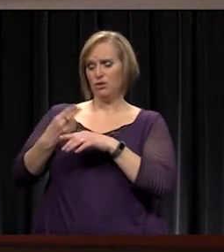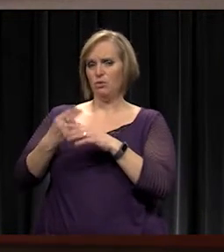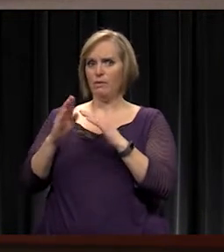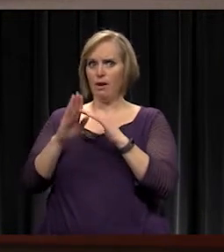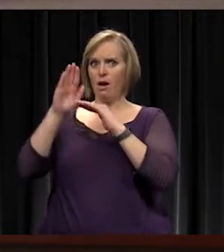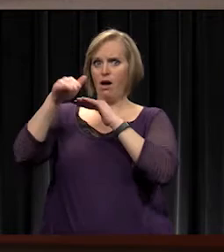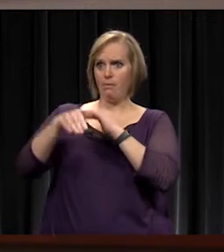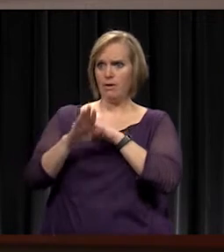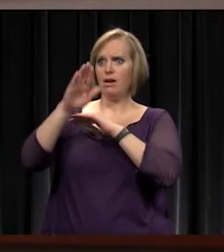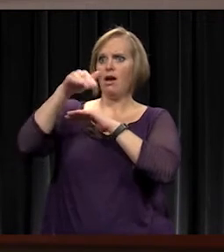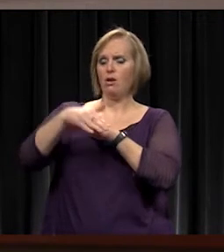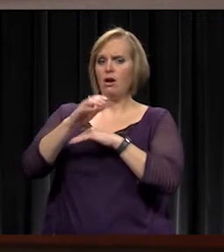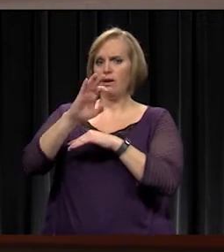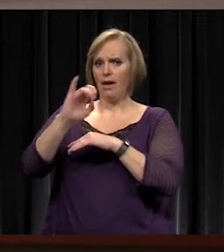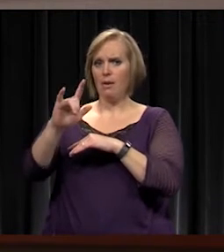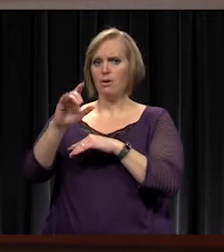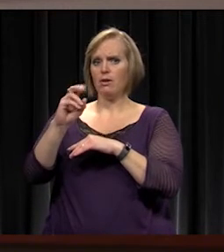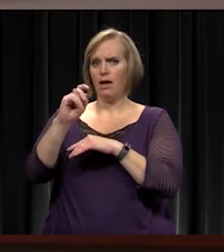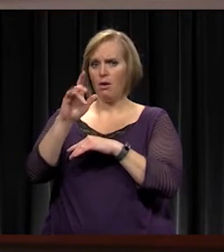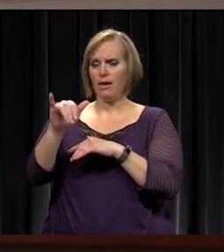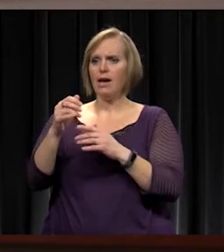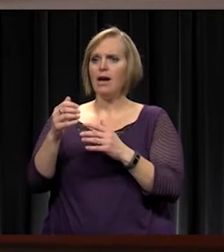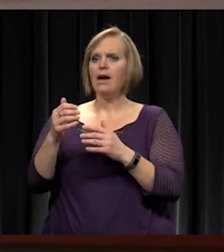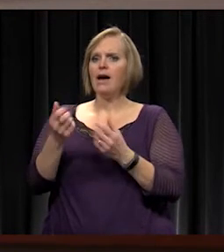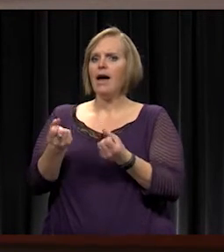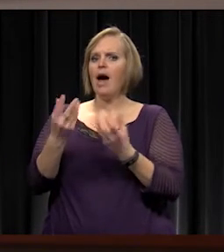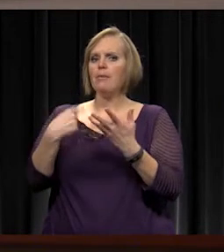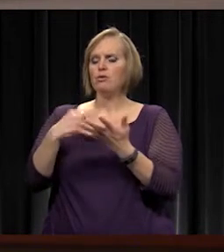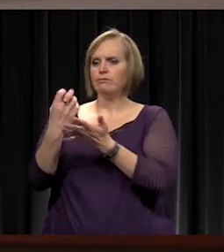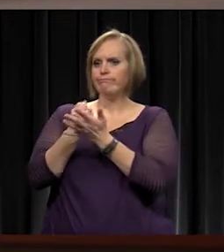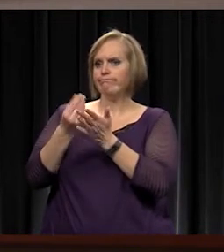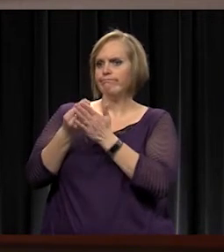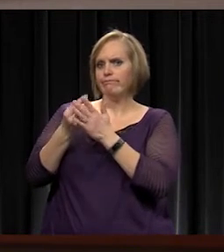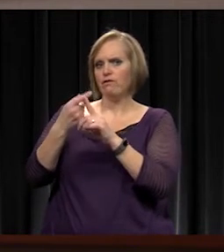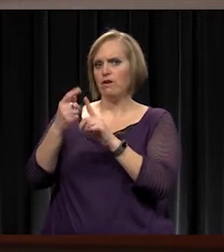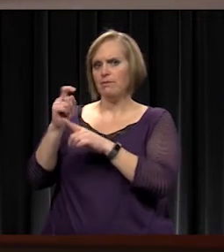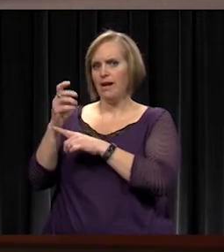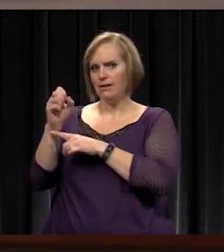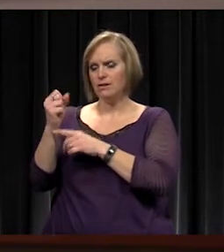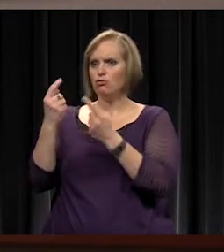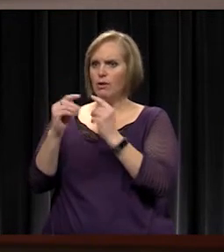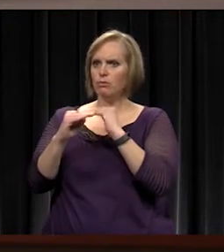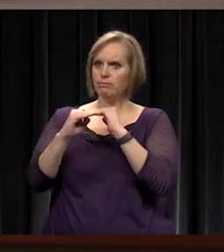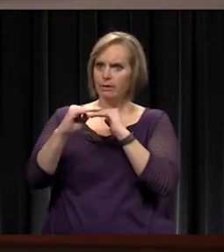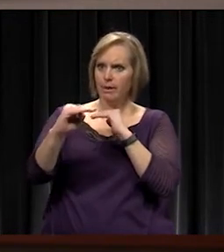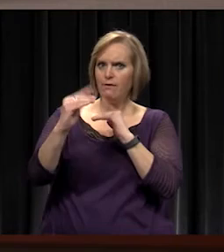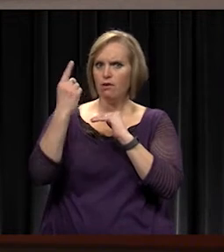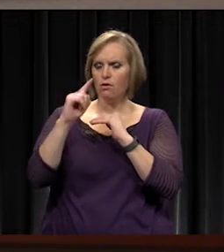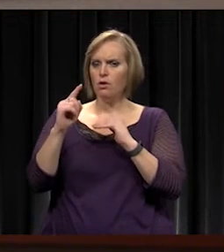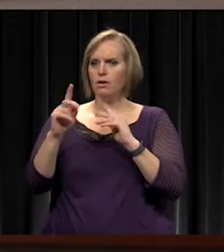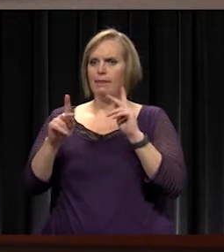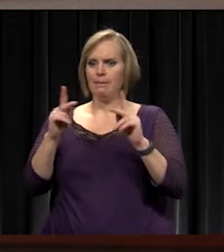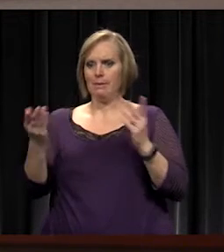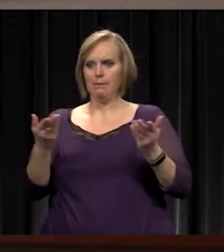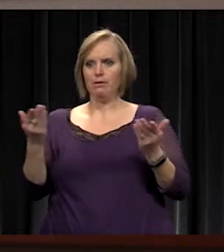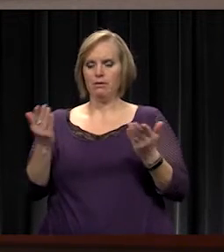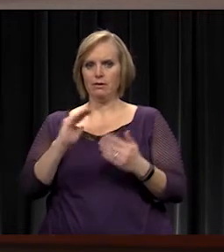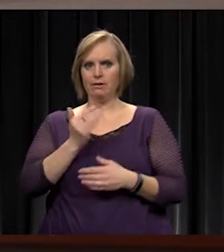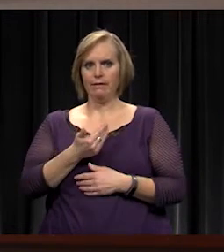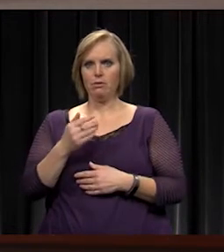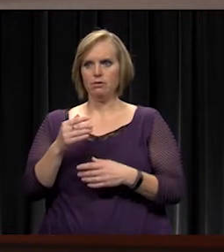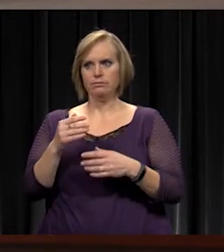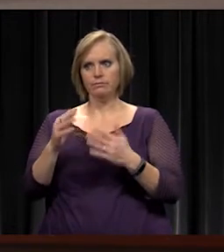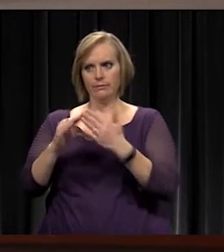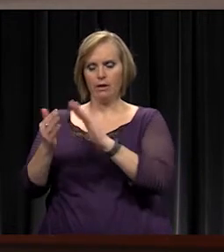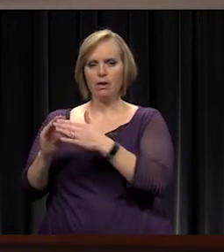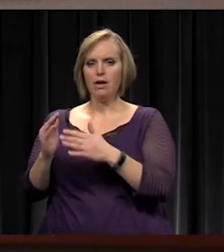how much we've levied, trying to keep our tax levy somewhat level for our patrons. And in my time here in